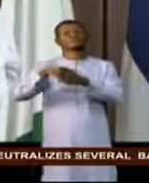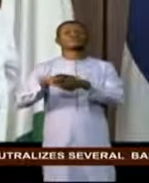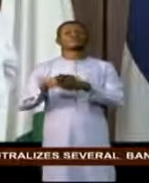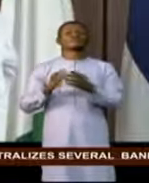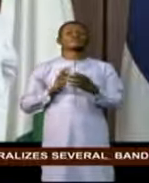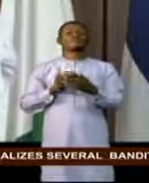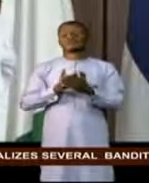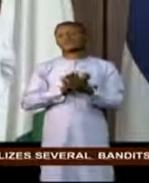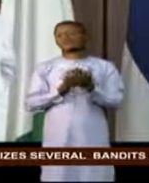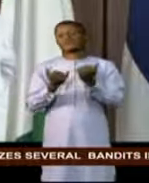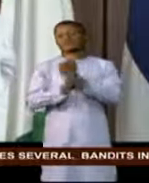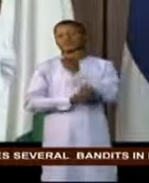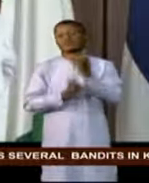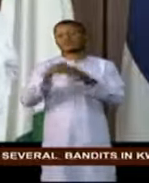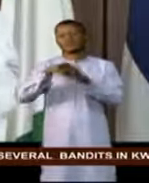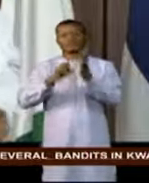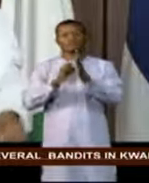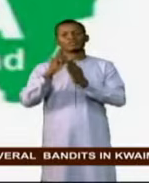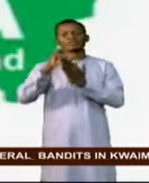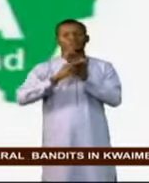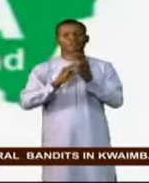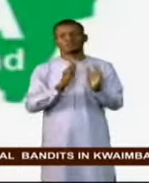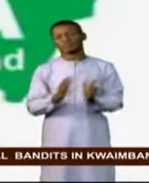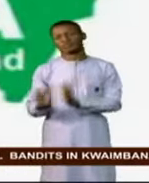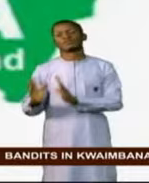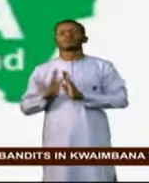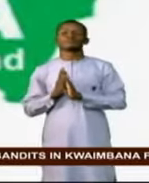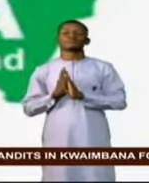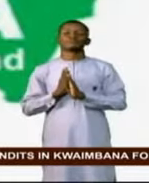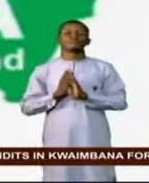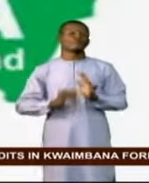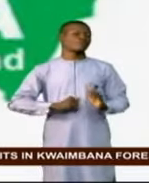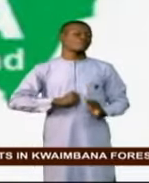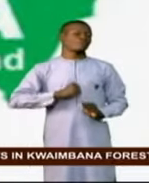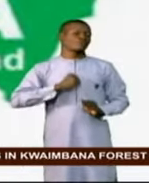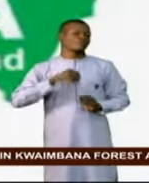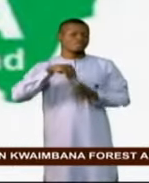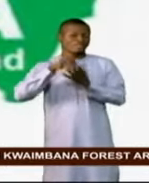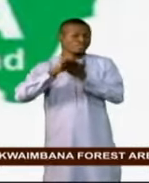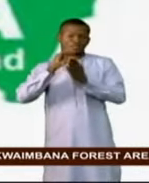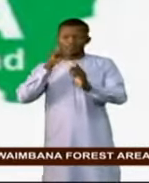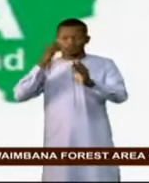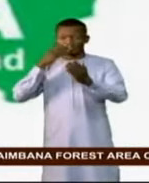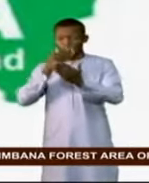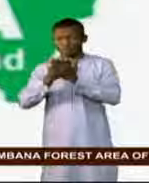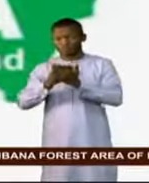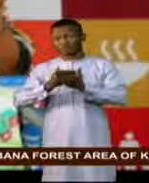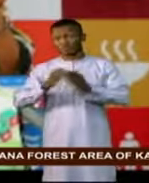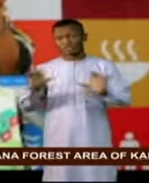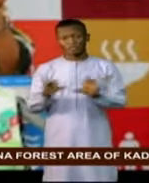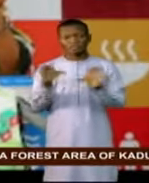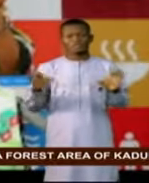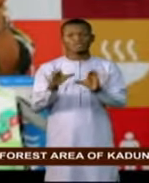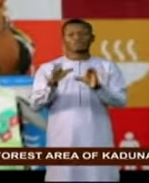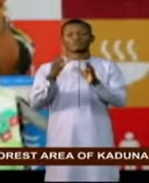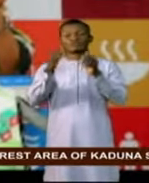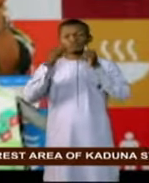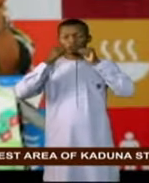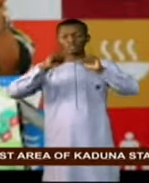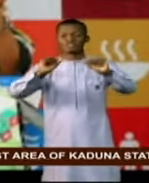development plans. Taking pride in the good strides achieved in the SDG